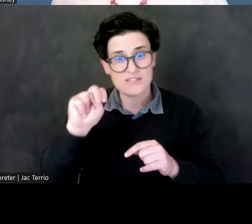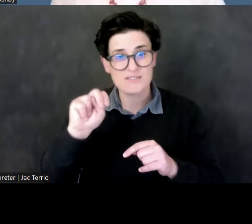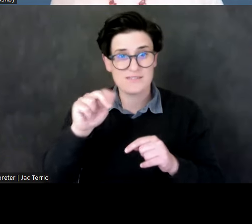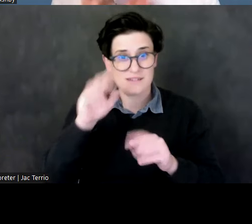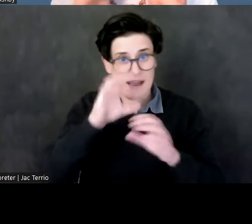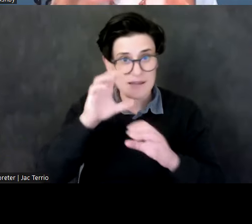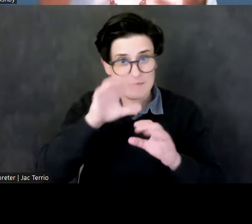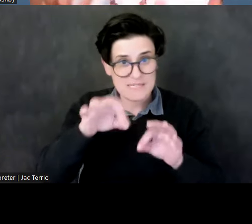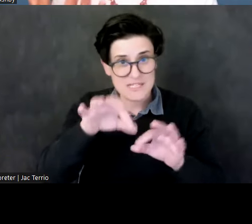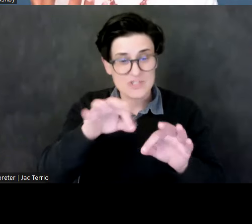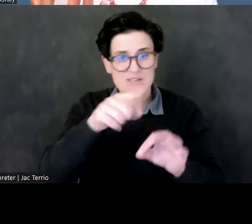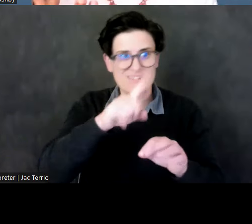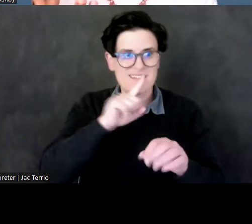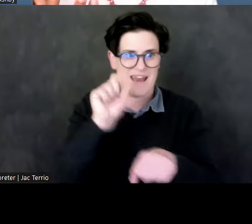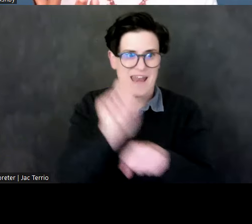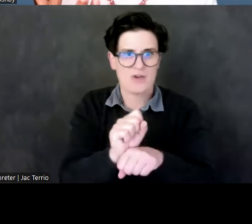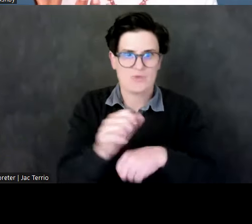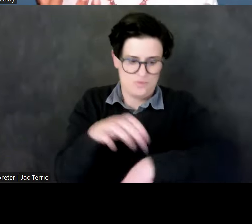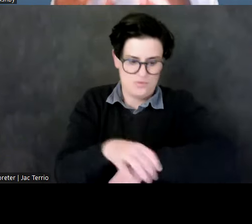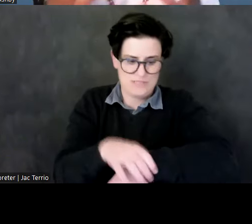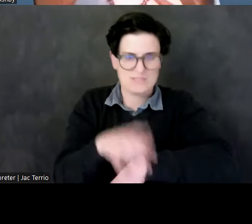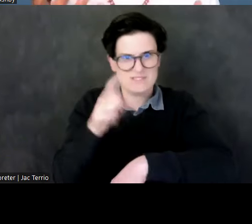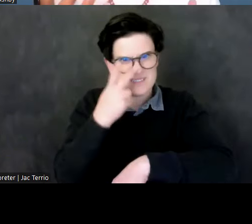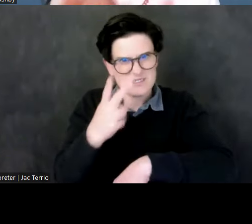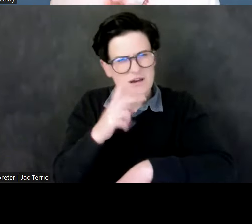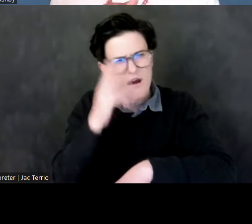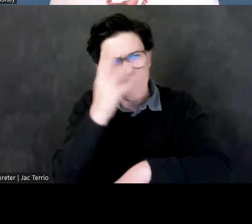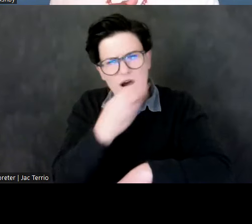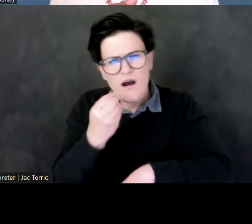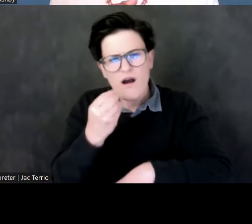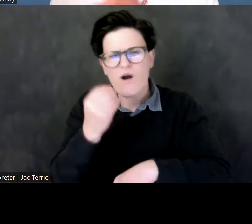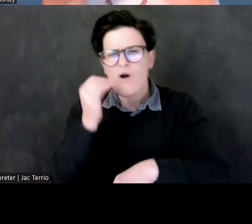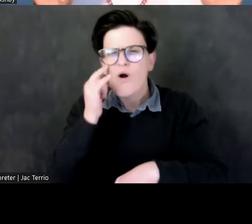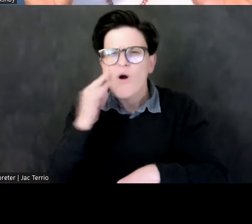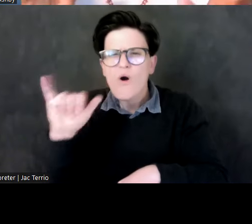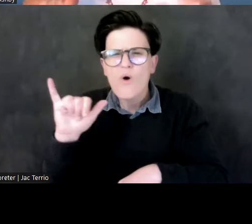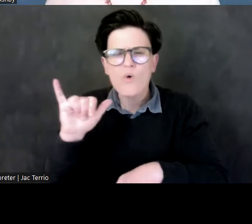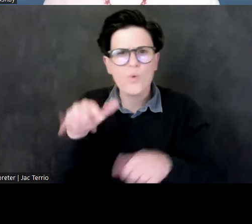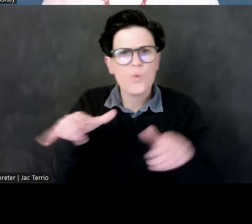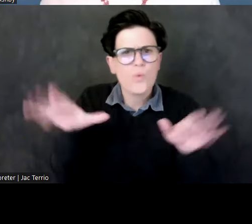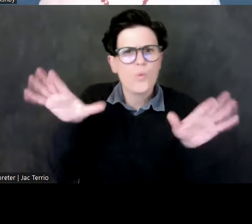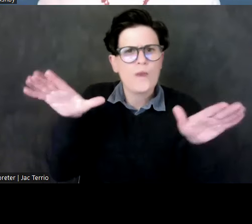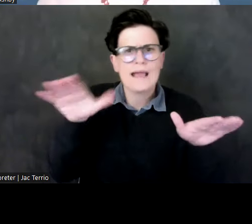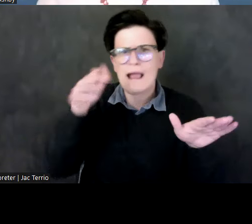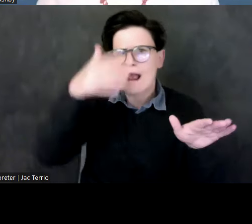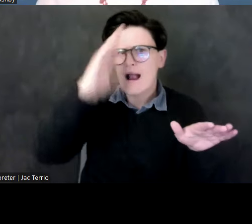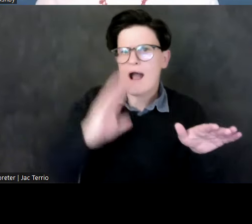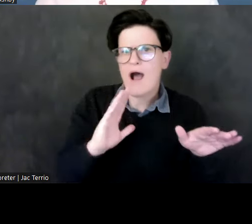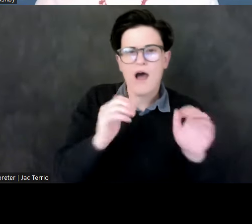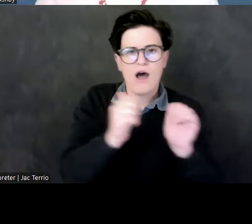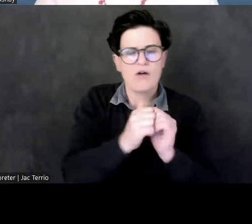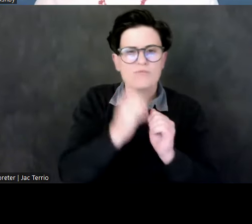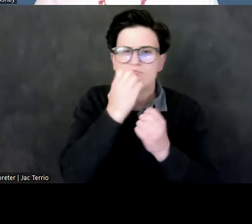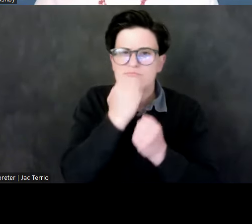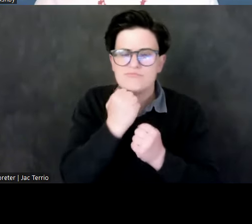bracelet. So you see it's beautiful gold, a winged goddess depicted there with precious stones inlaid.